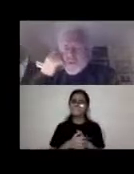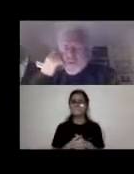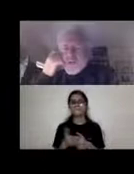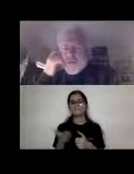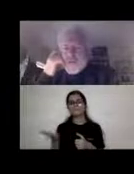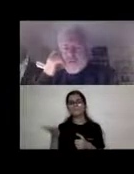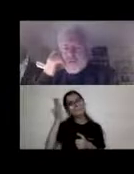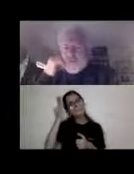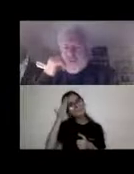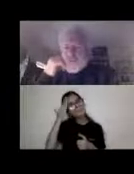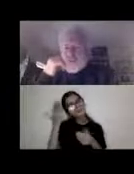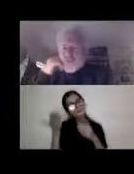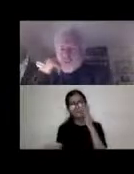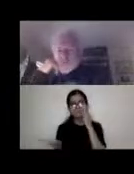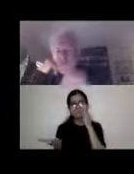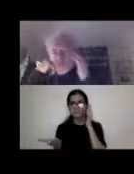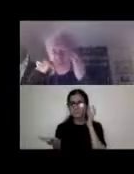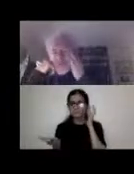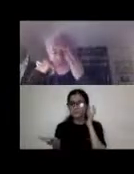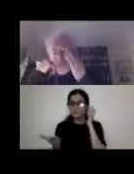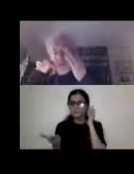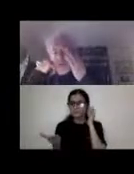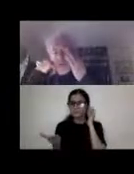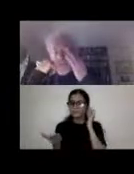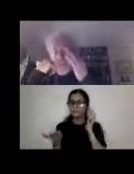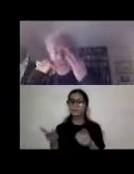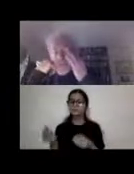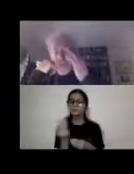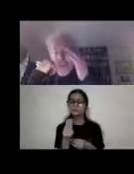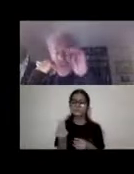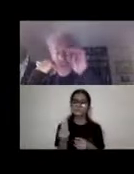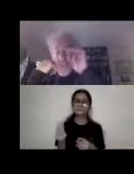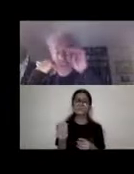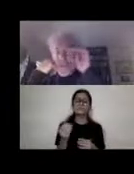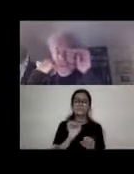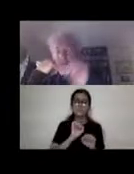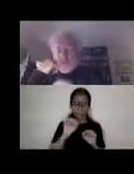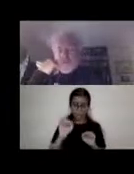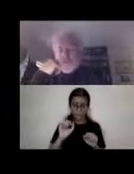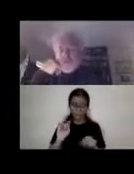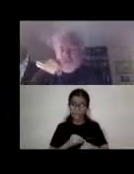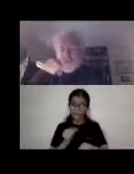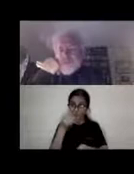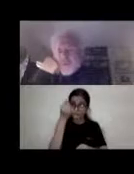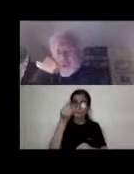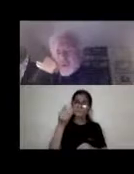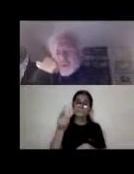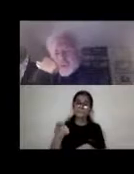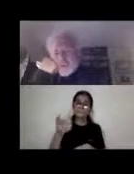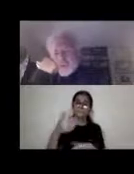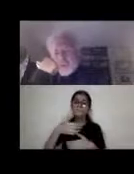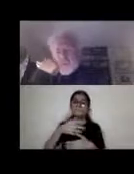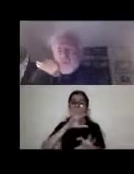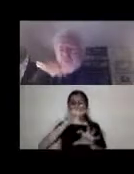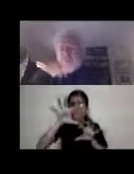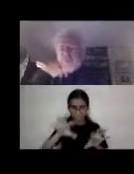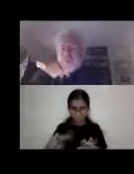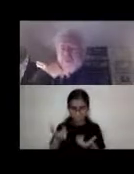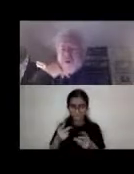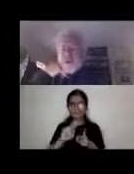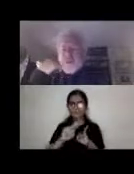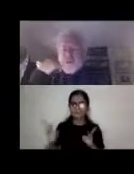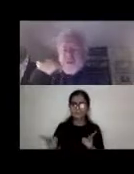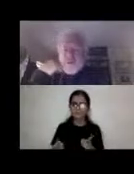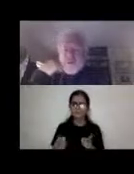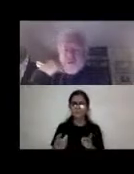Anand, uh, who's was one of my students had written the first time that it even occurred to me was her doctoral dissertation, where she talked about